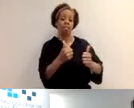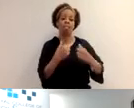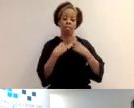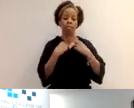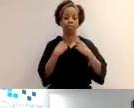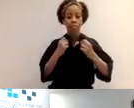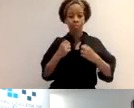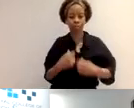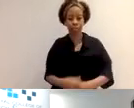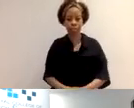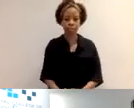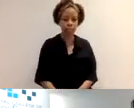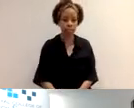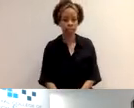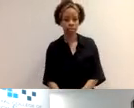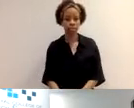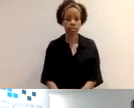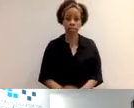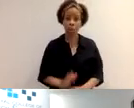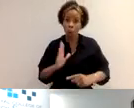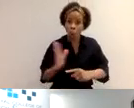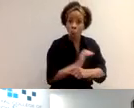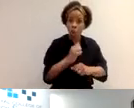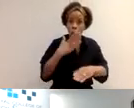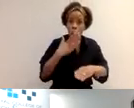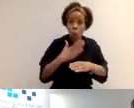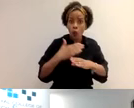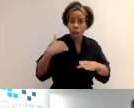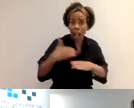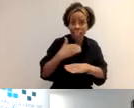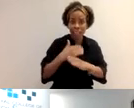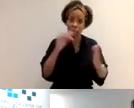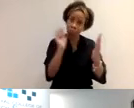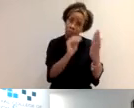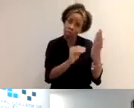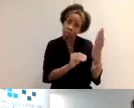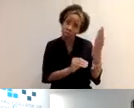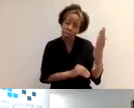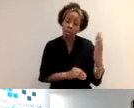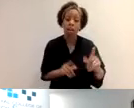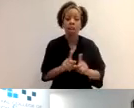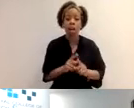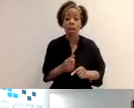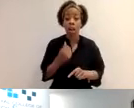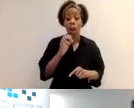Um, don't record all your work activities. So what we don't want to see, for example, if you have a weekly three o'clock Wednesday team meeting,